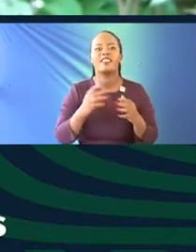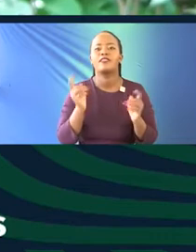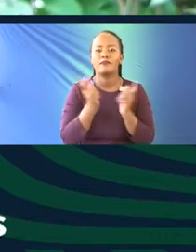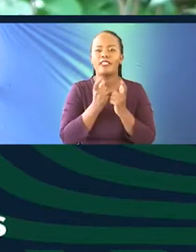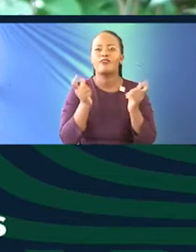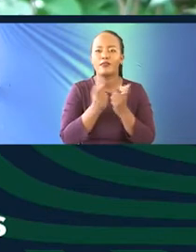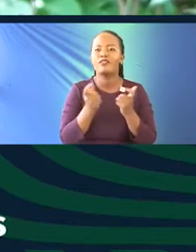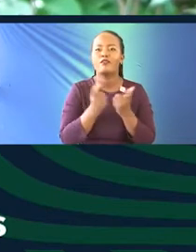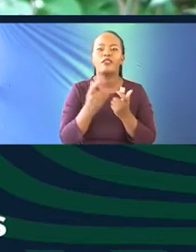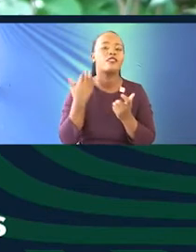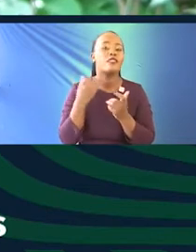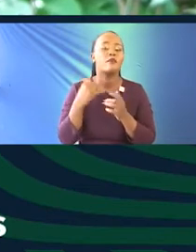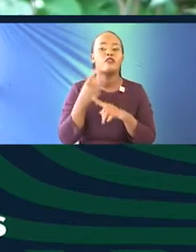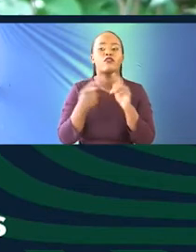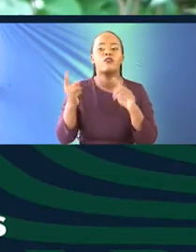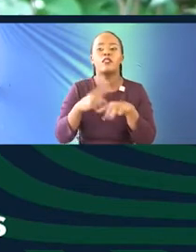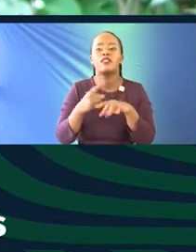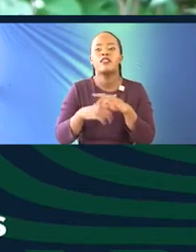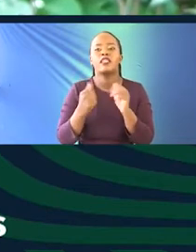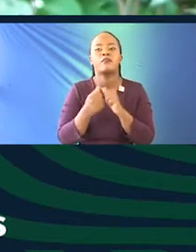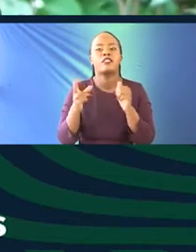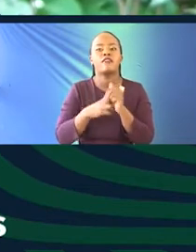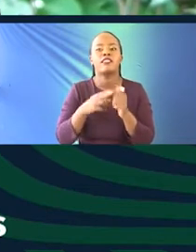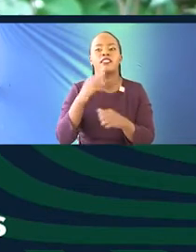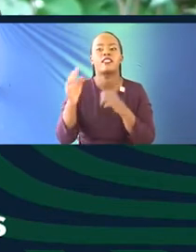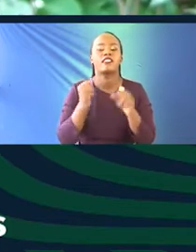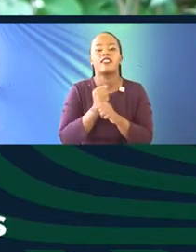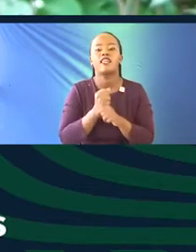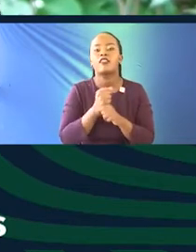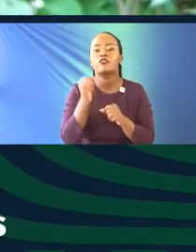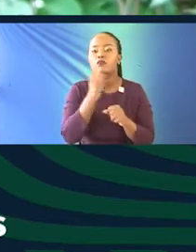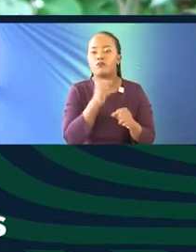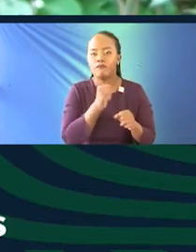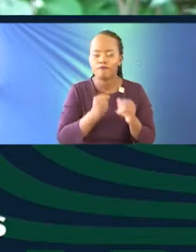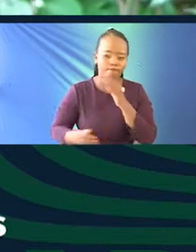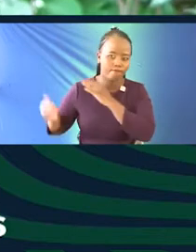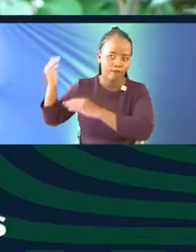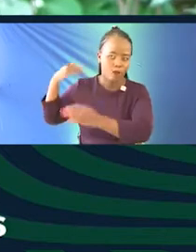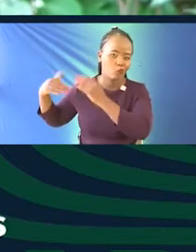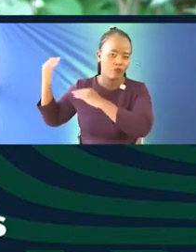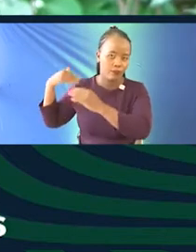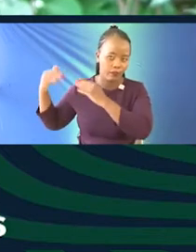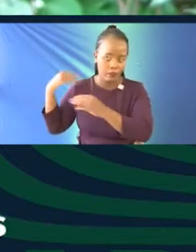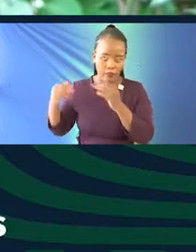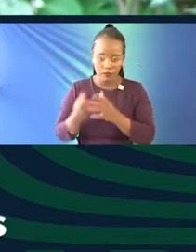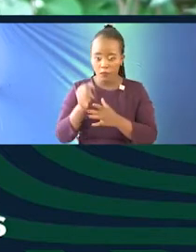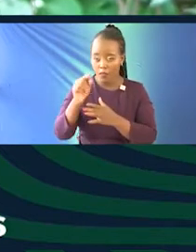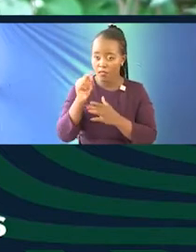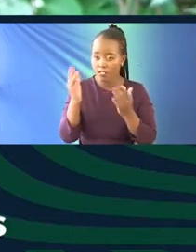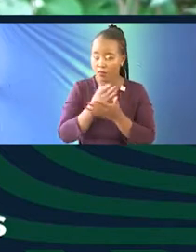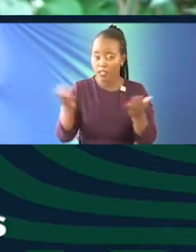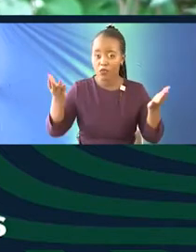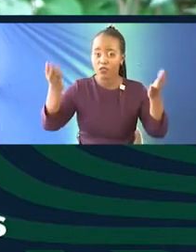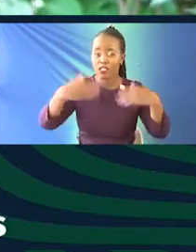like since I was 17 like youngs and youngs many, many years ago. won't say how many but many, many years ago. So this product was given